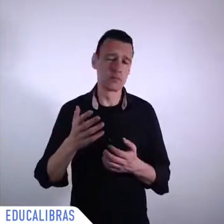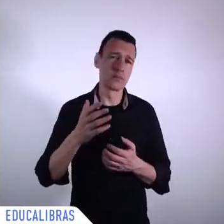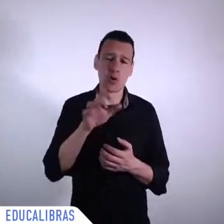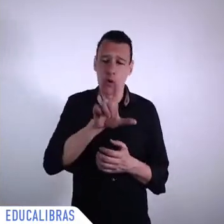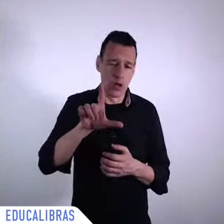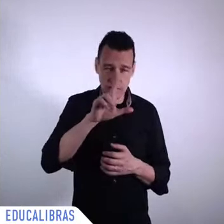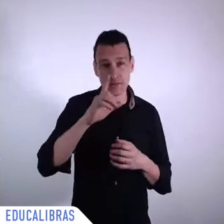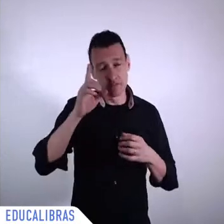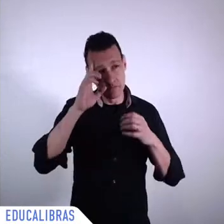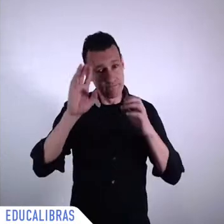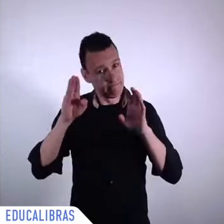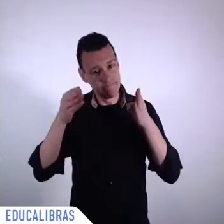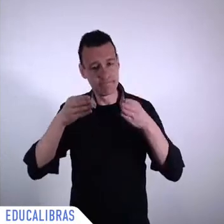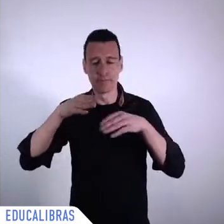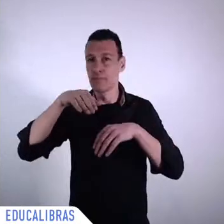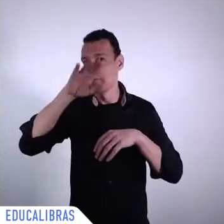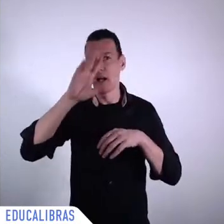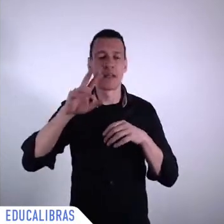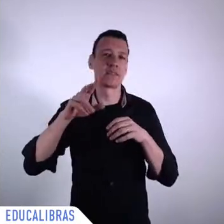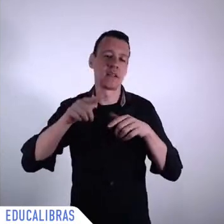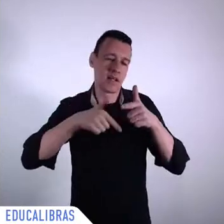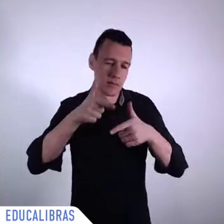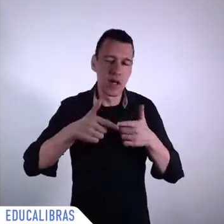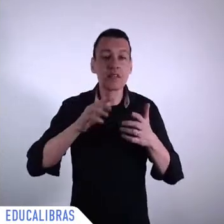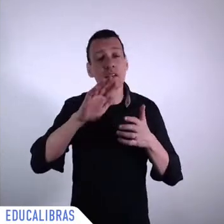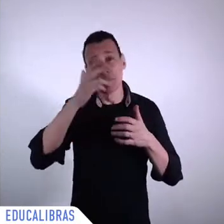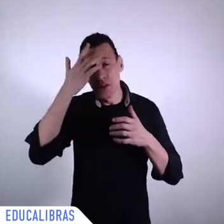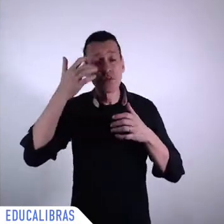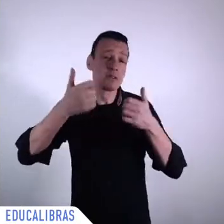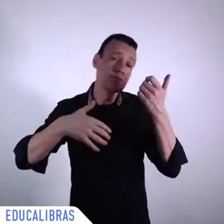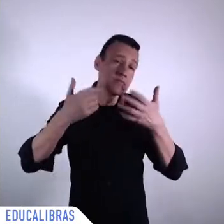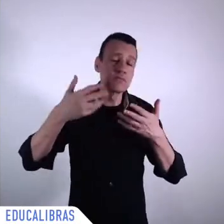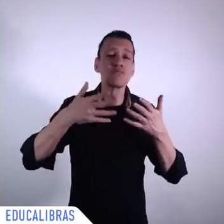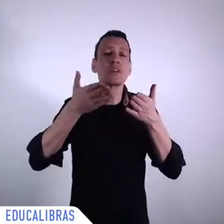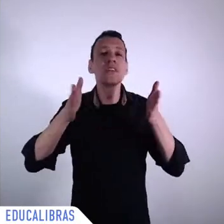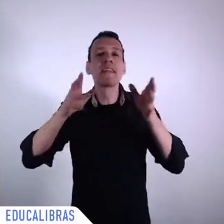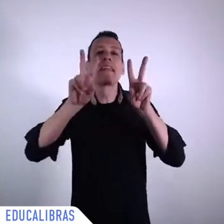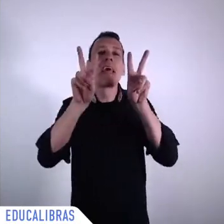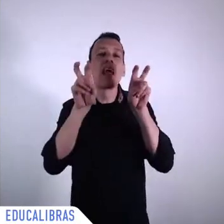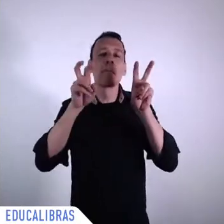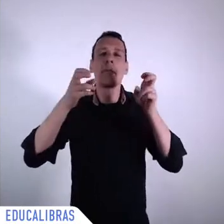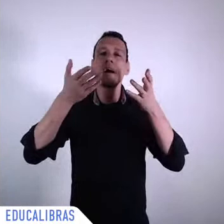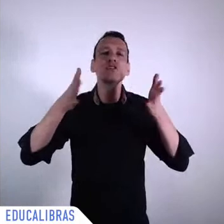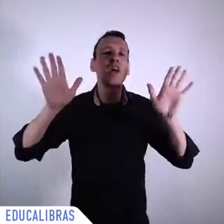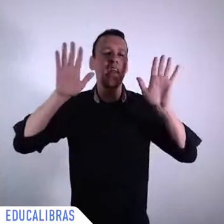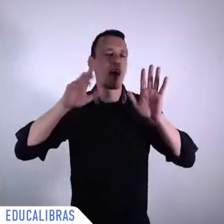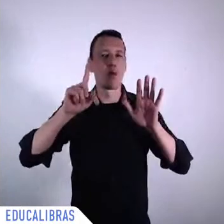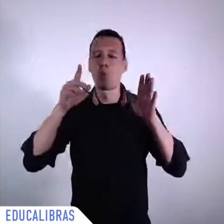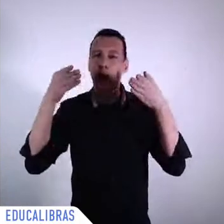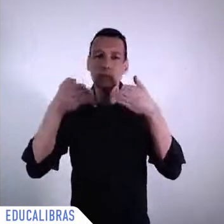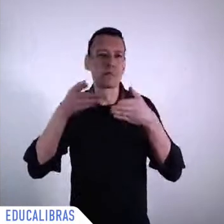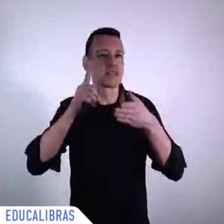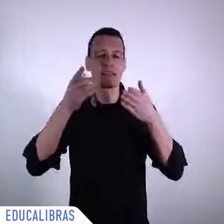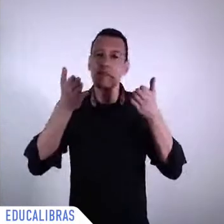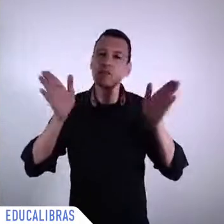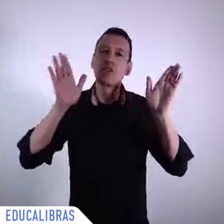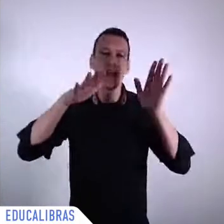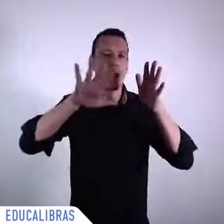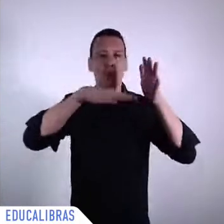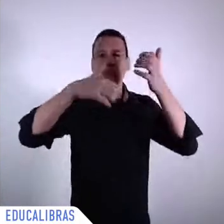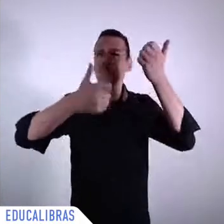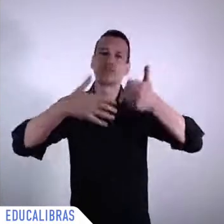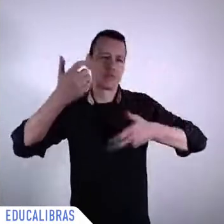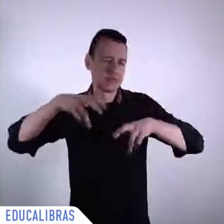by the fact that most people who spoke did it in a way as if the problem was more or less a technical